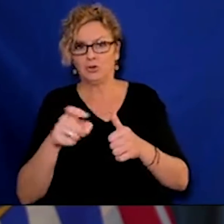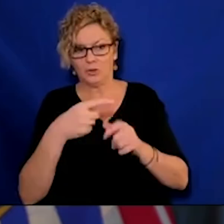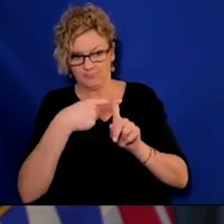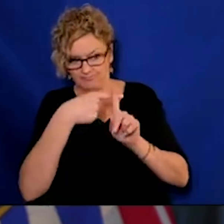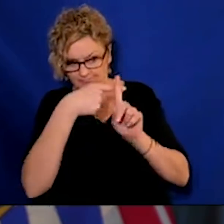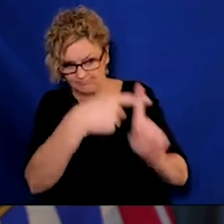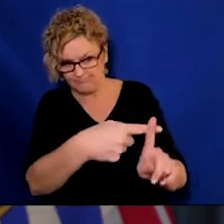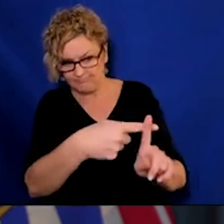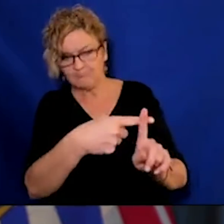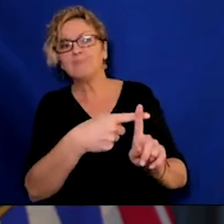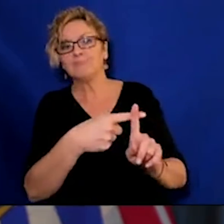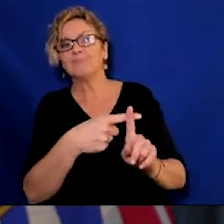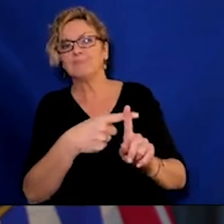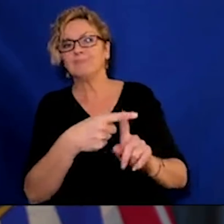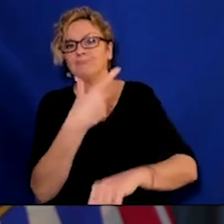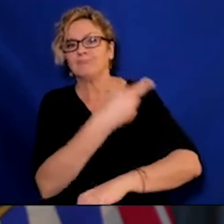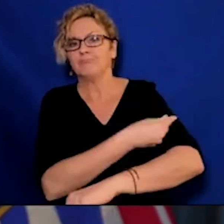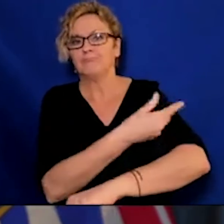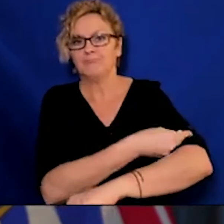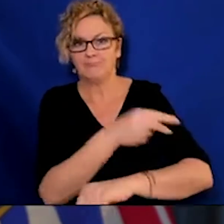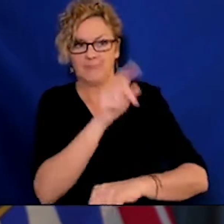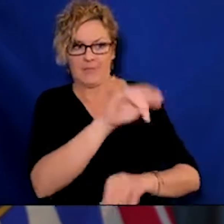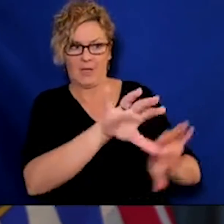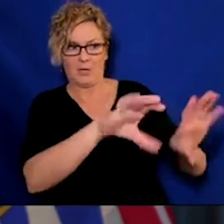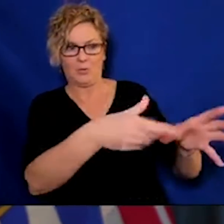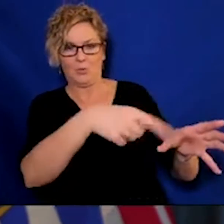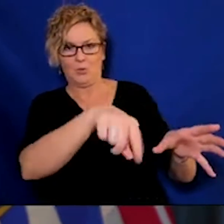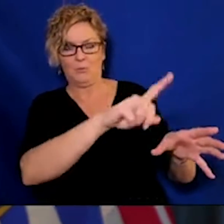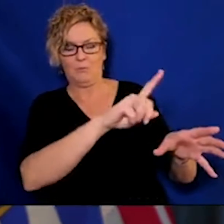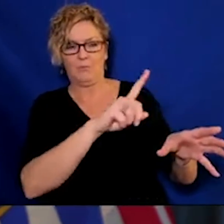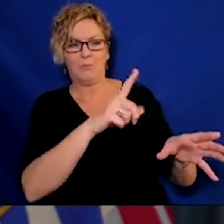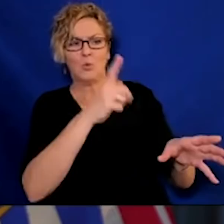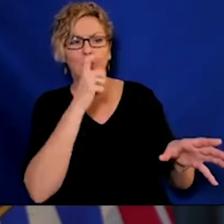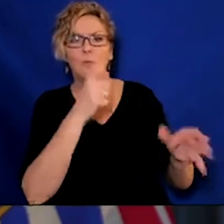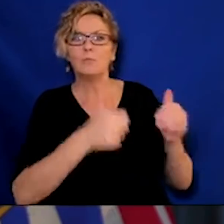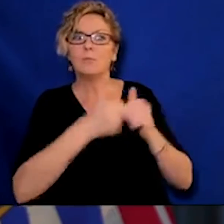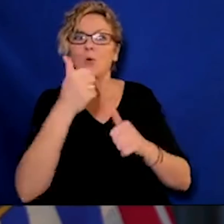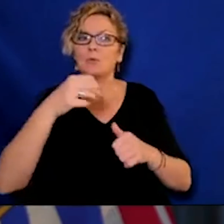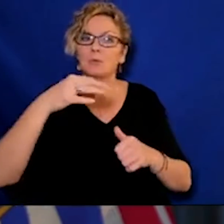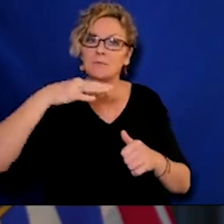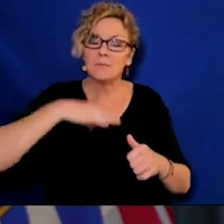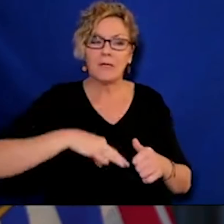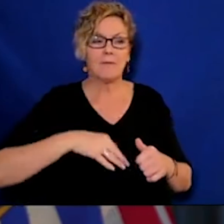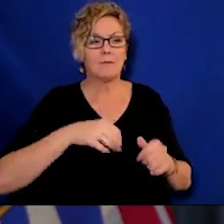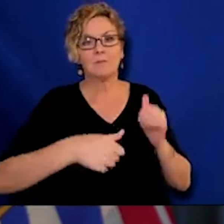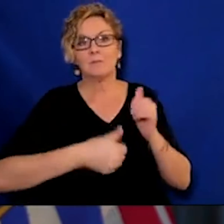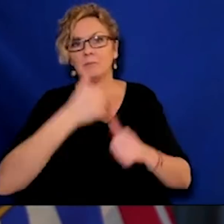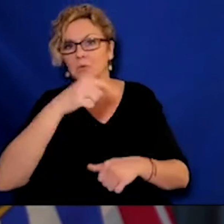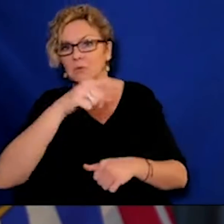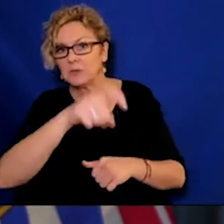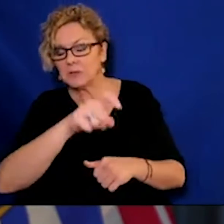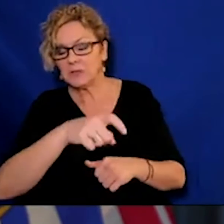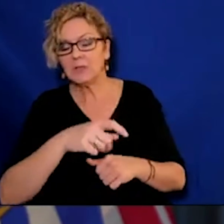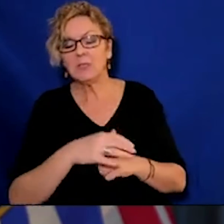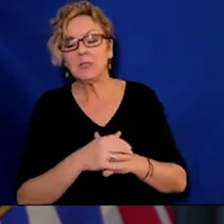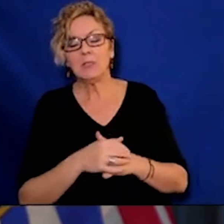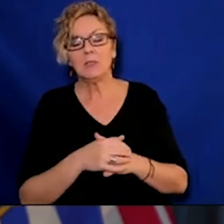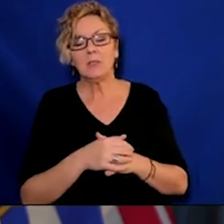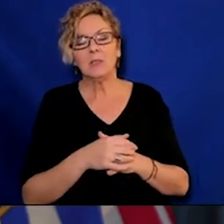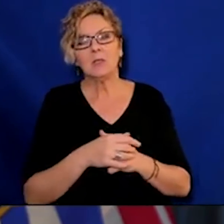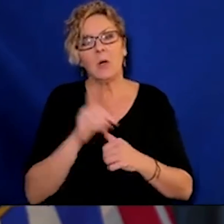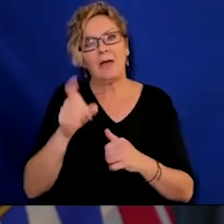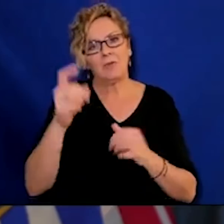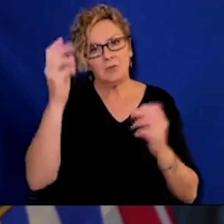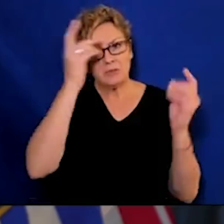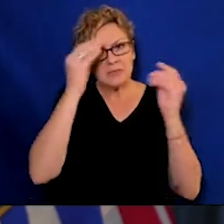and that was released last week by the national advisory committee on immunization and we are